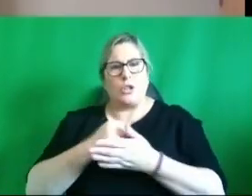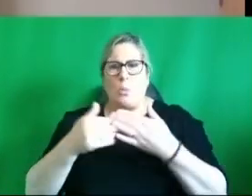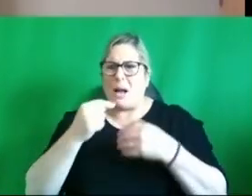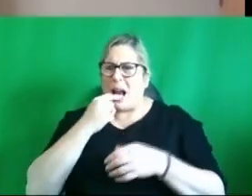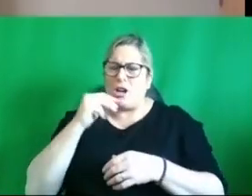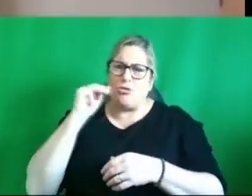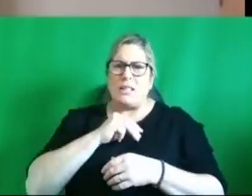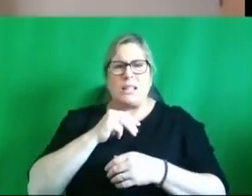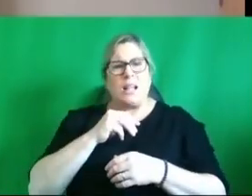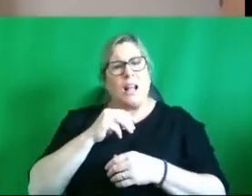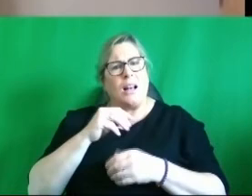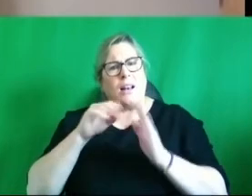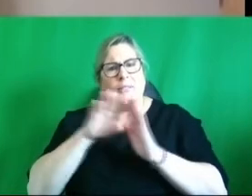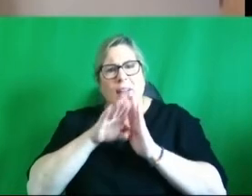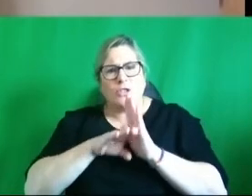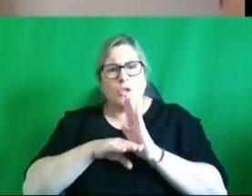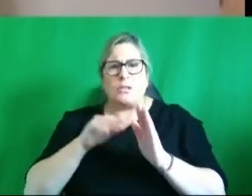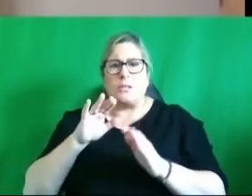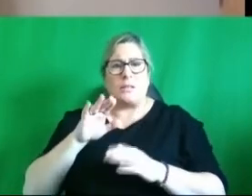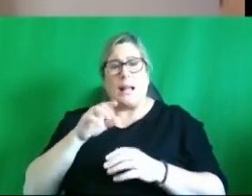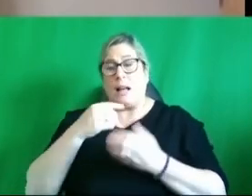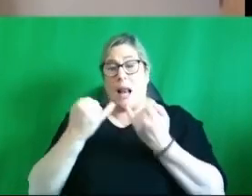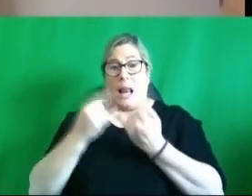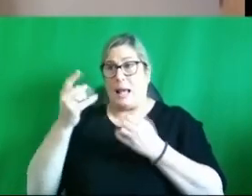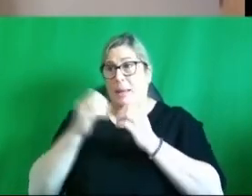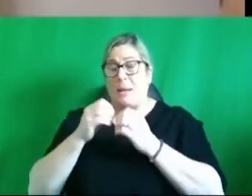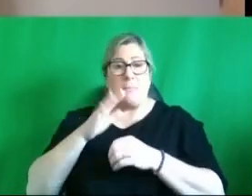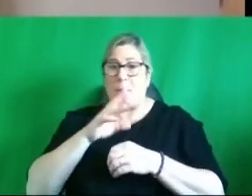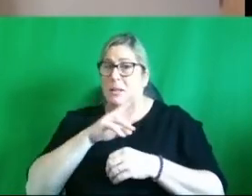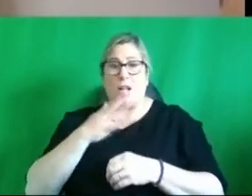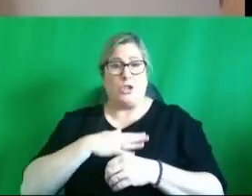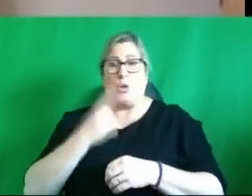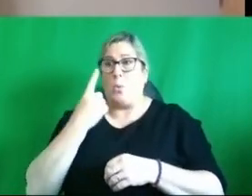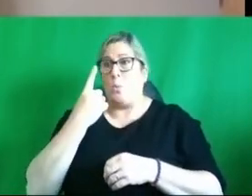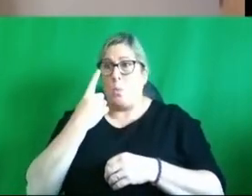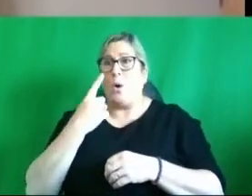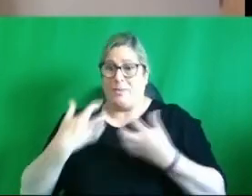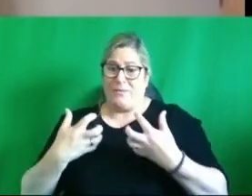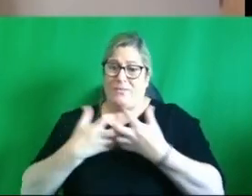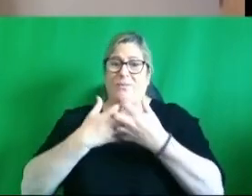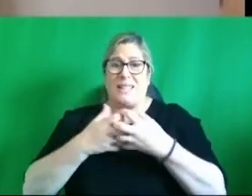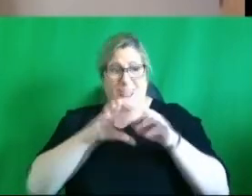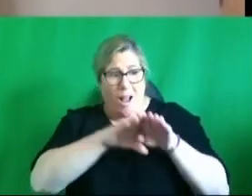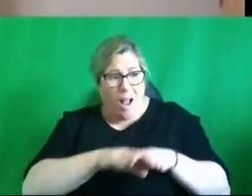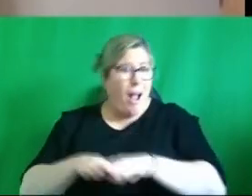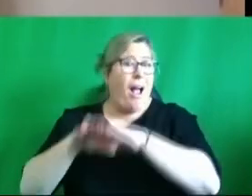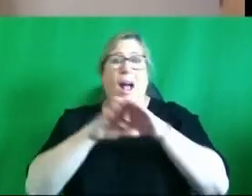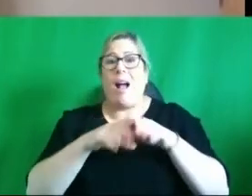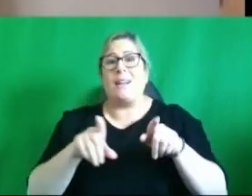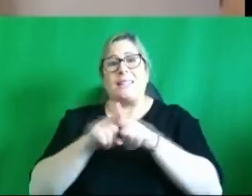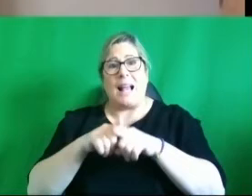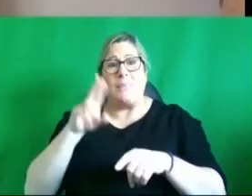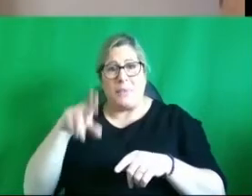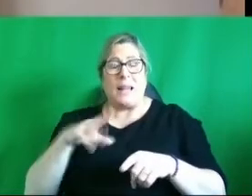he rightly says there may not be a one-size-fits-all it may be that that was a particular issue dealt with in a particular way and the stars